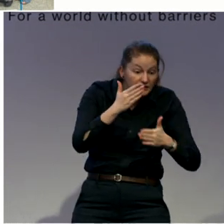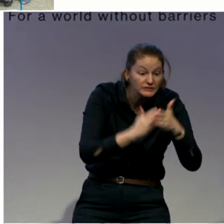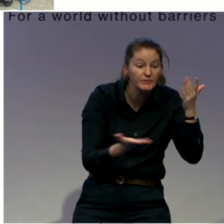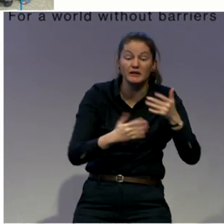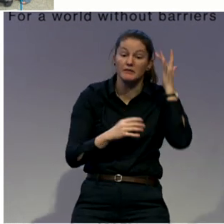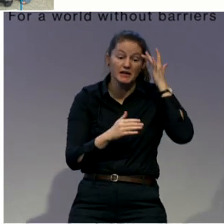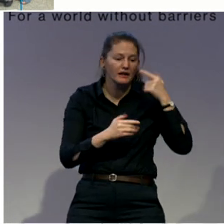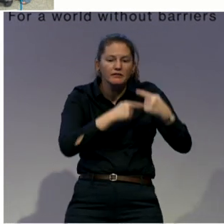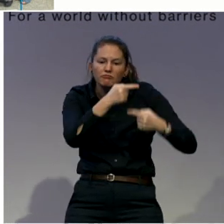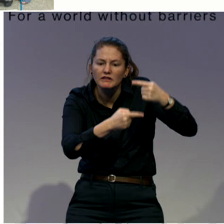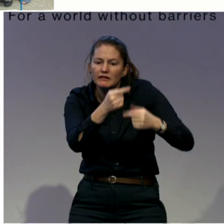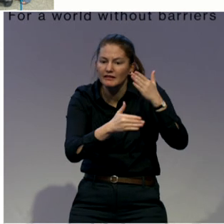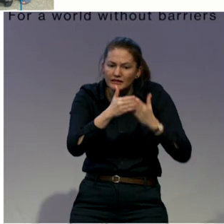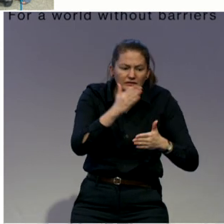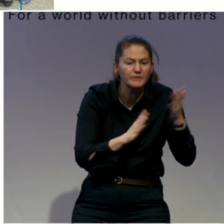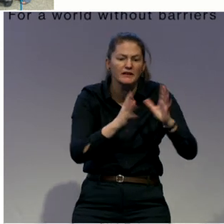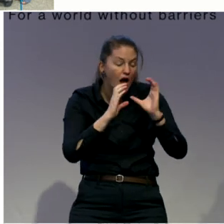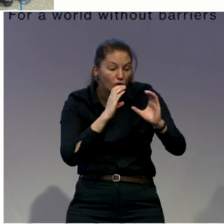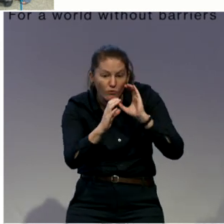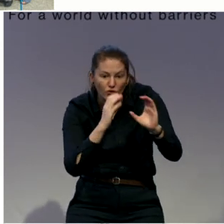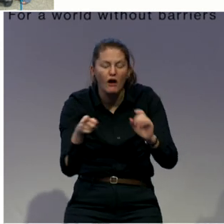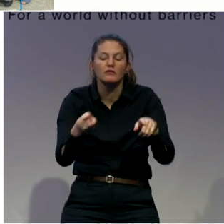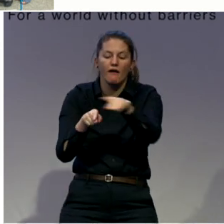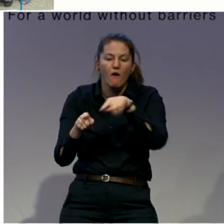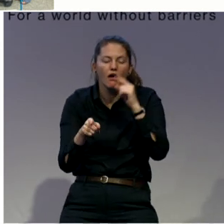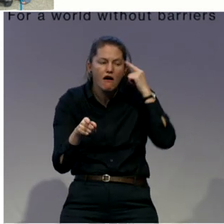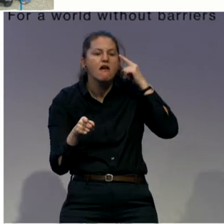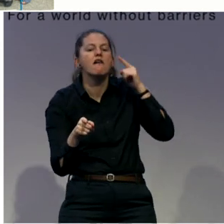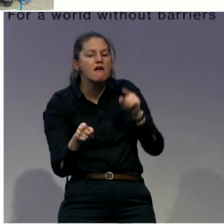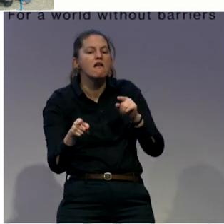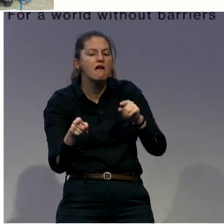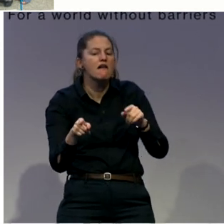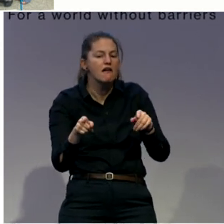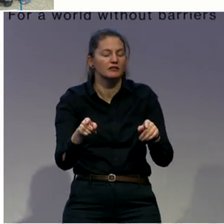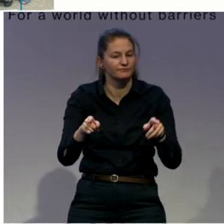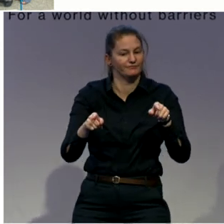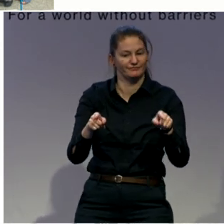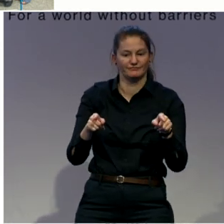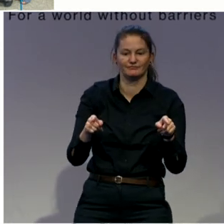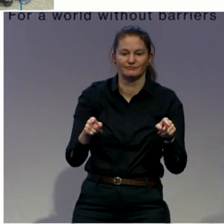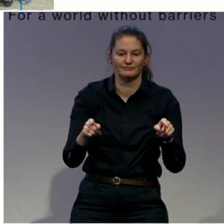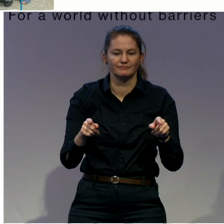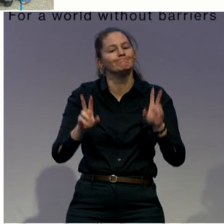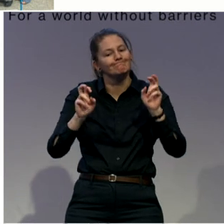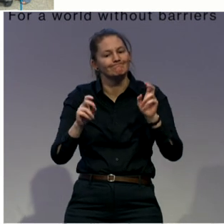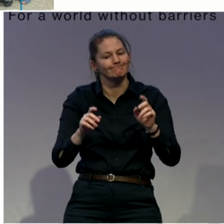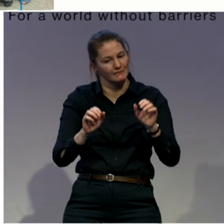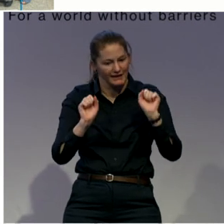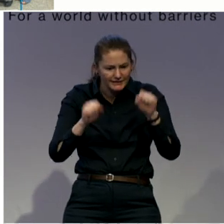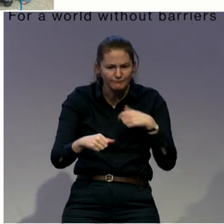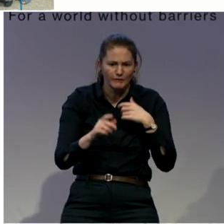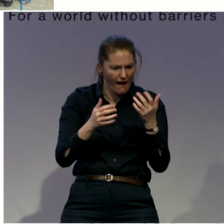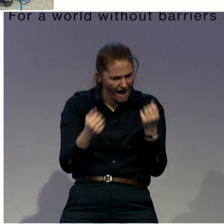how, most importantly, to more appropriately serve, interact, and support people with intellectual and developmental